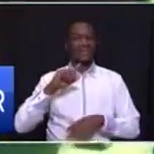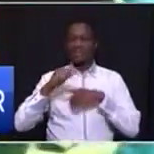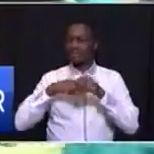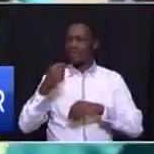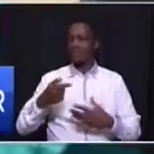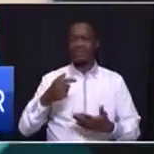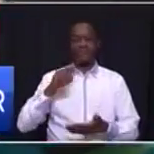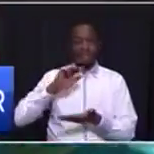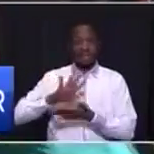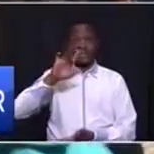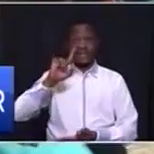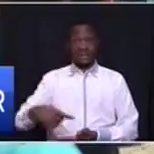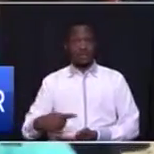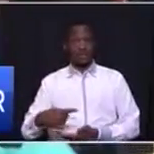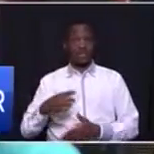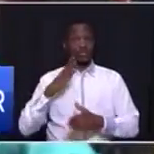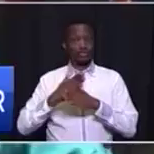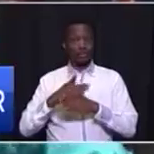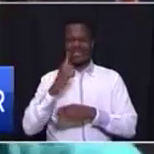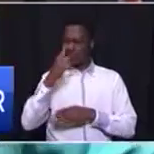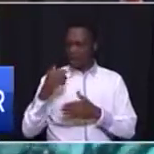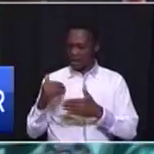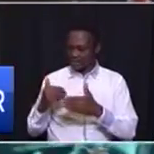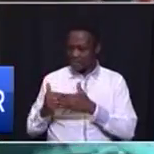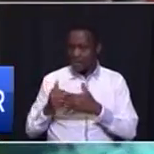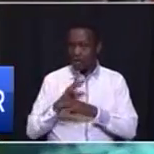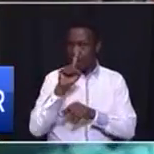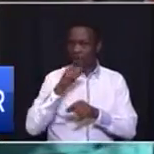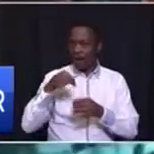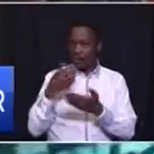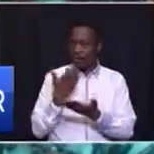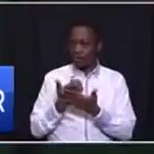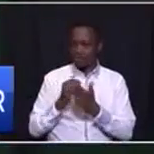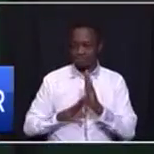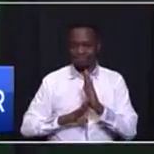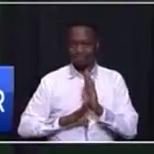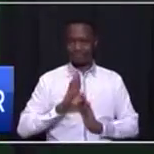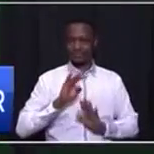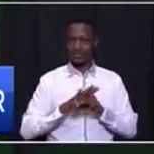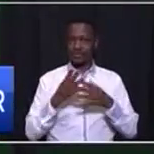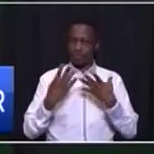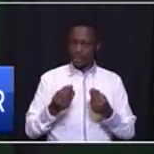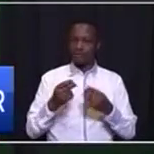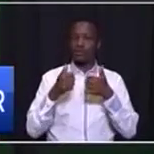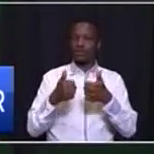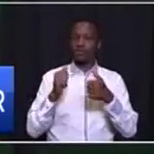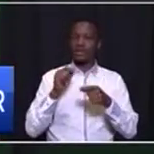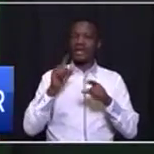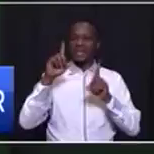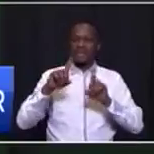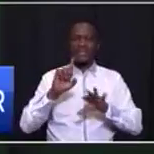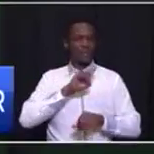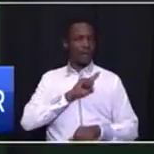,000 jobs just in one small sector of our economy, which holds great potential, especially for the youth.